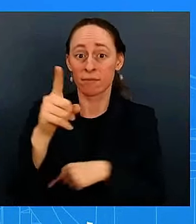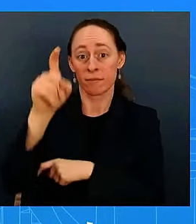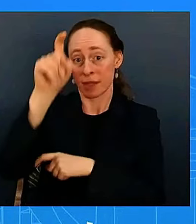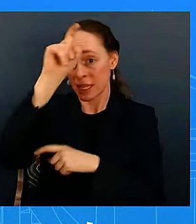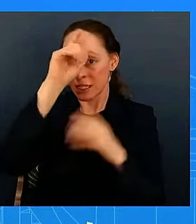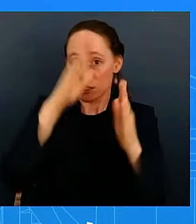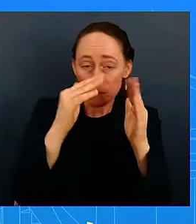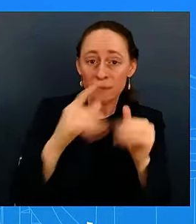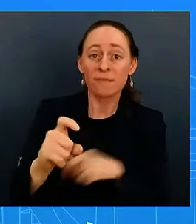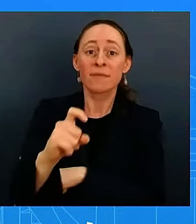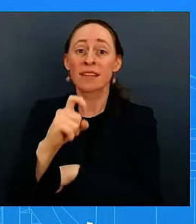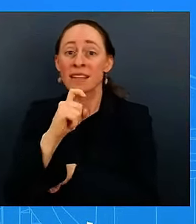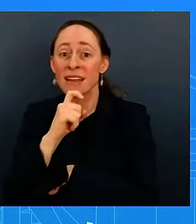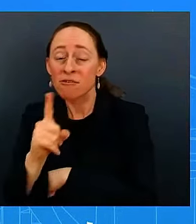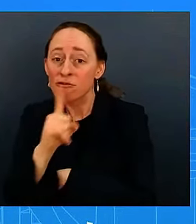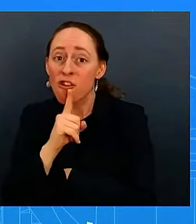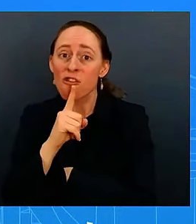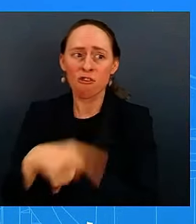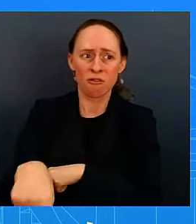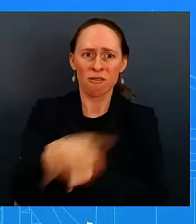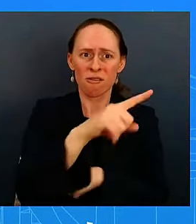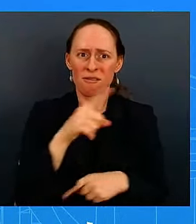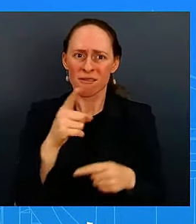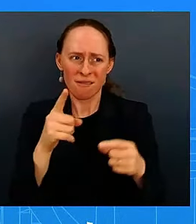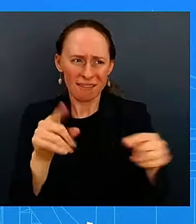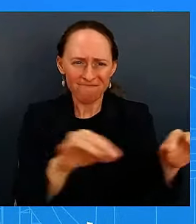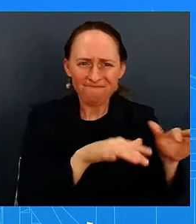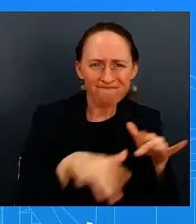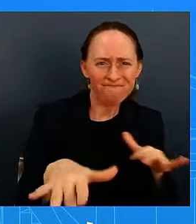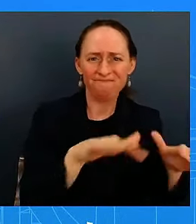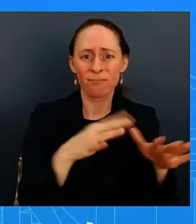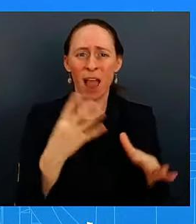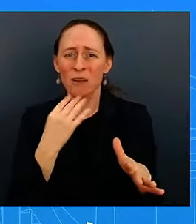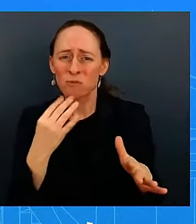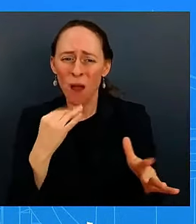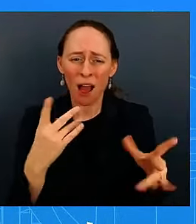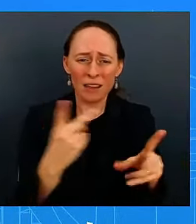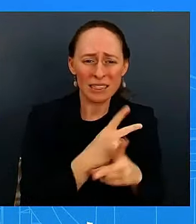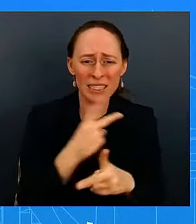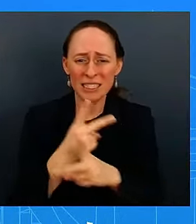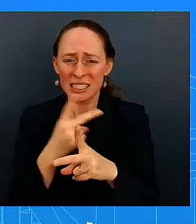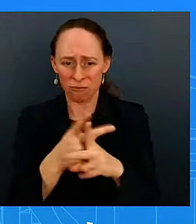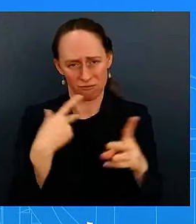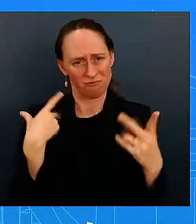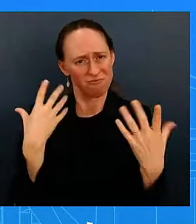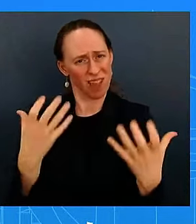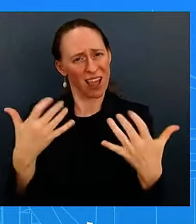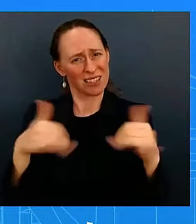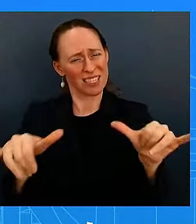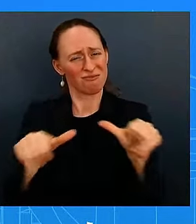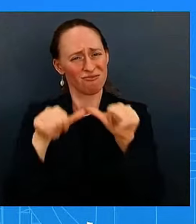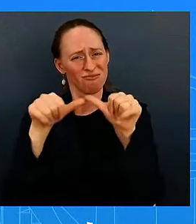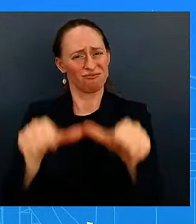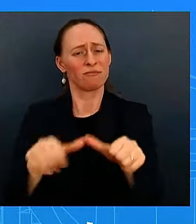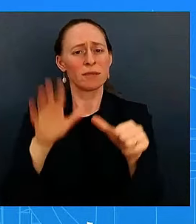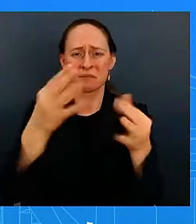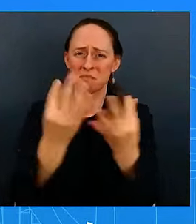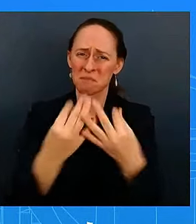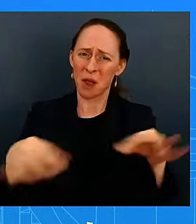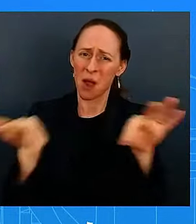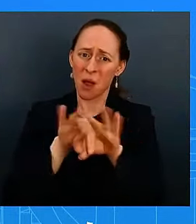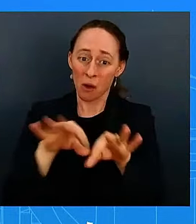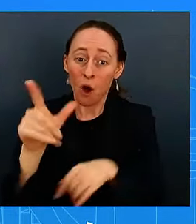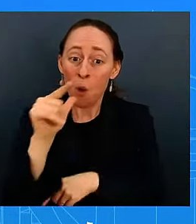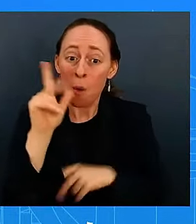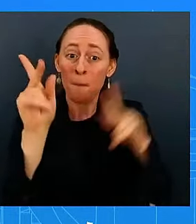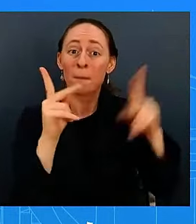also israel to get there uh it is important that we get to that uh to to a deal where we can get hostages home where we can uh end